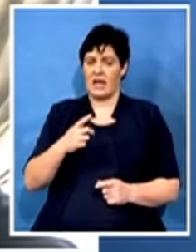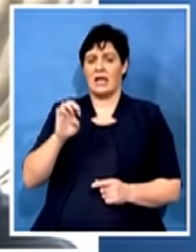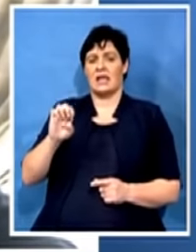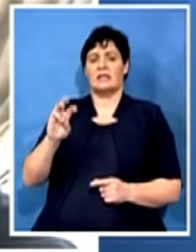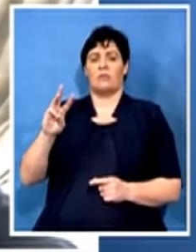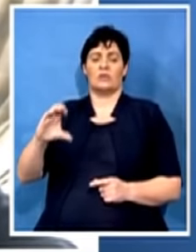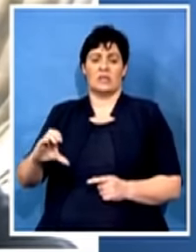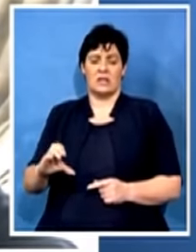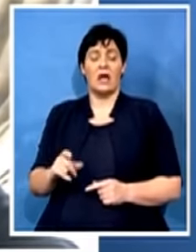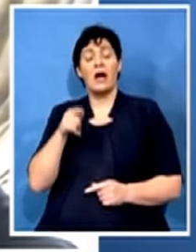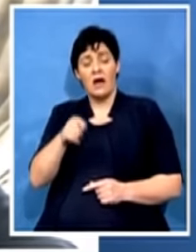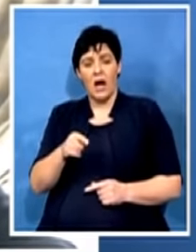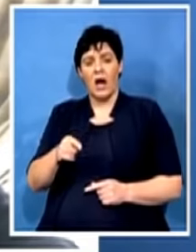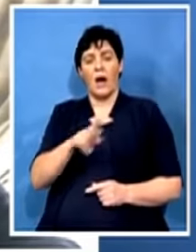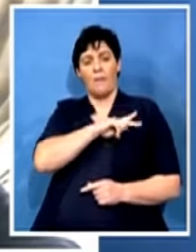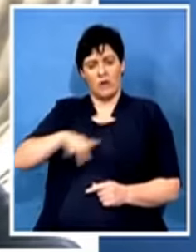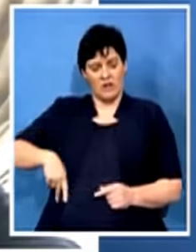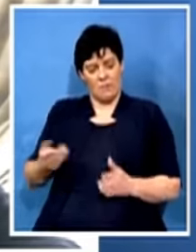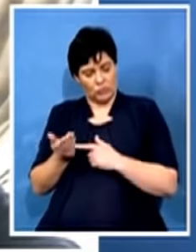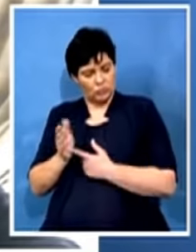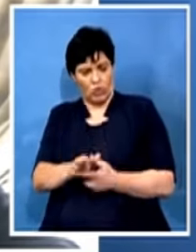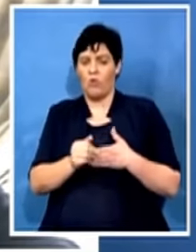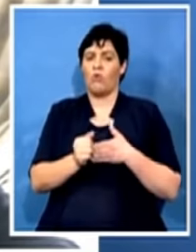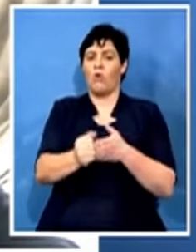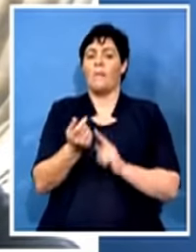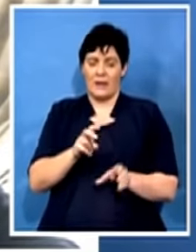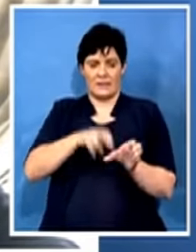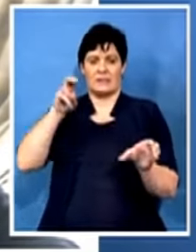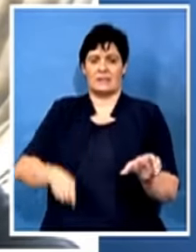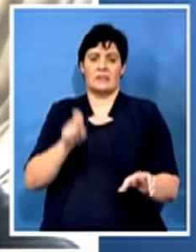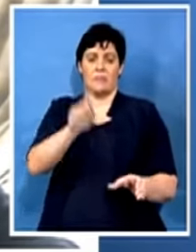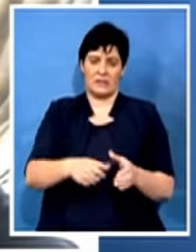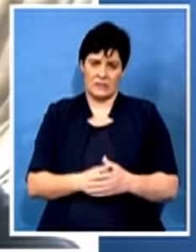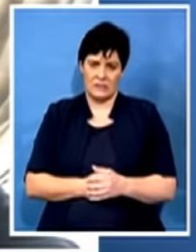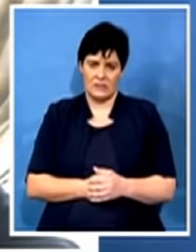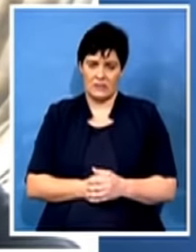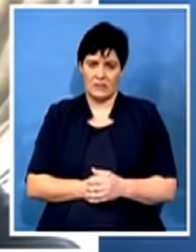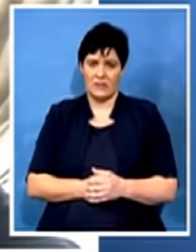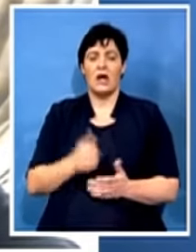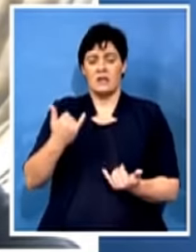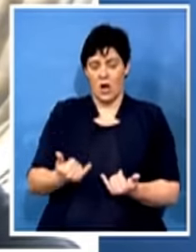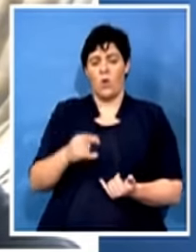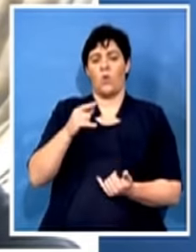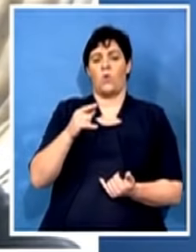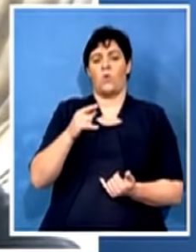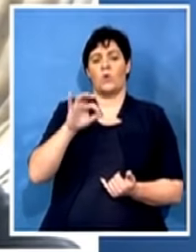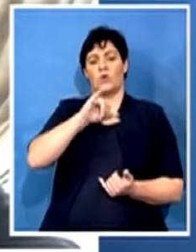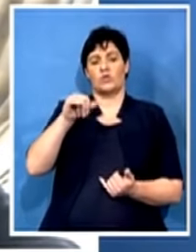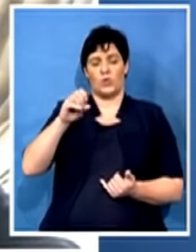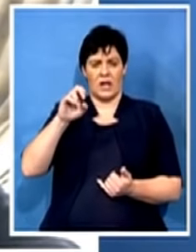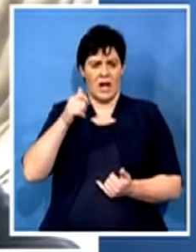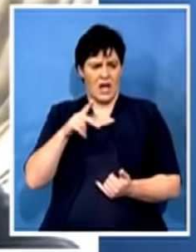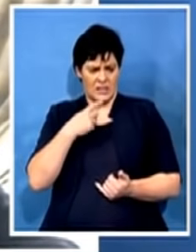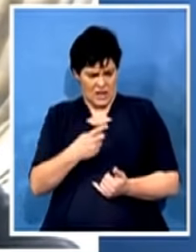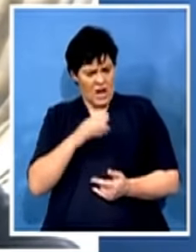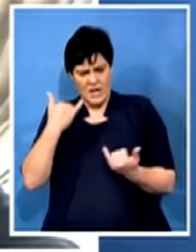by example and step aside. So now Mzondile Massina comes out in saying that he's defending the Secretary-General of the African National Congress.